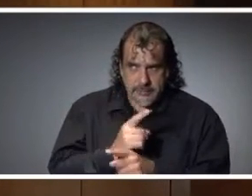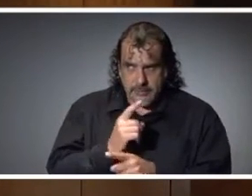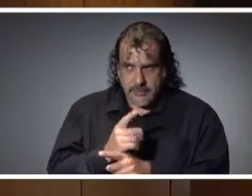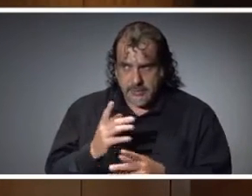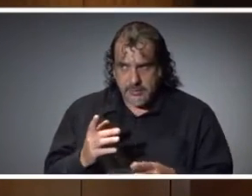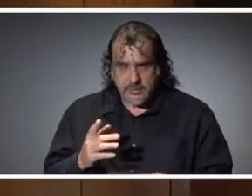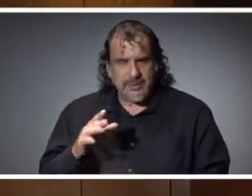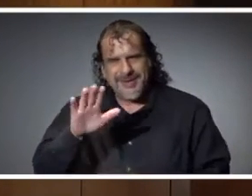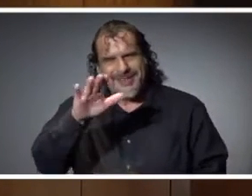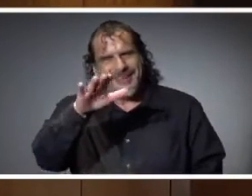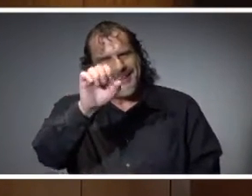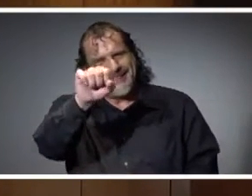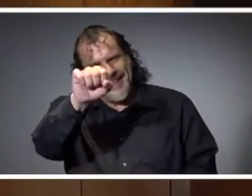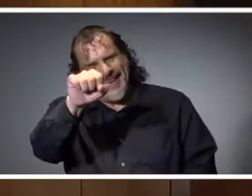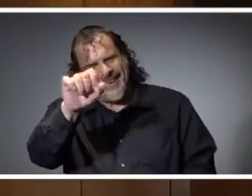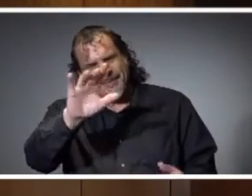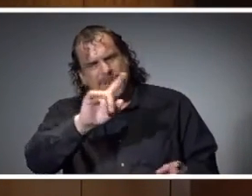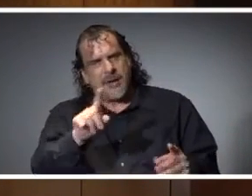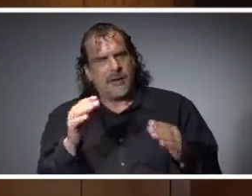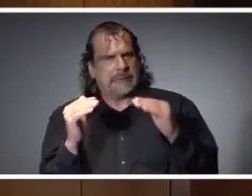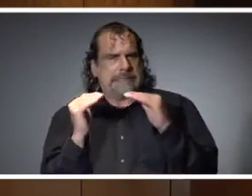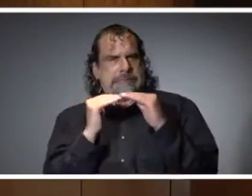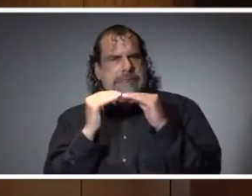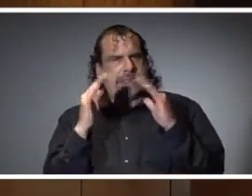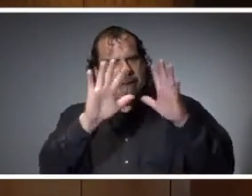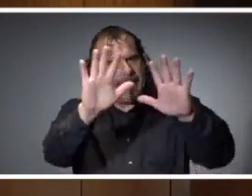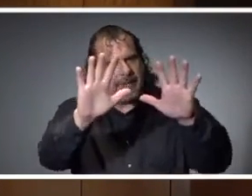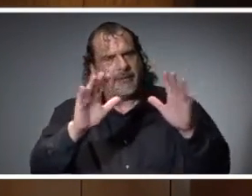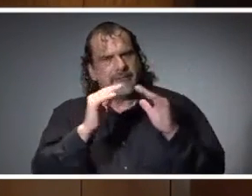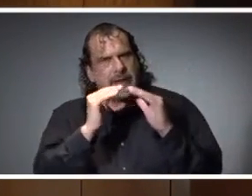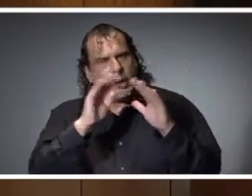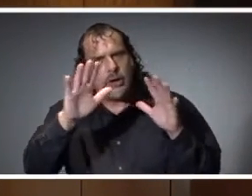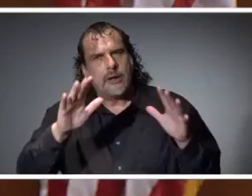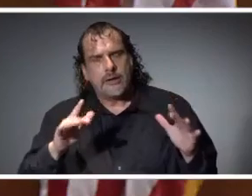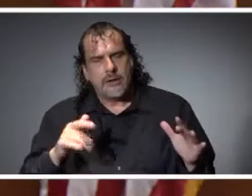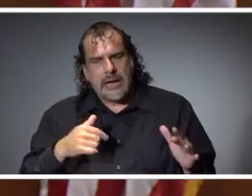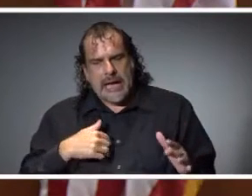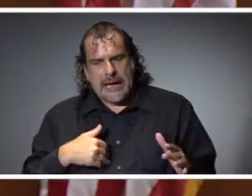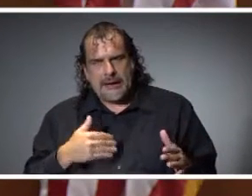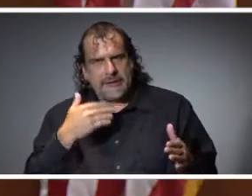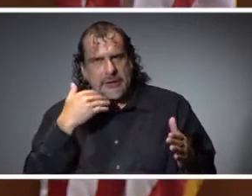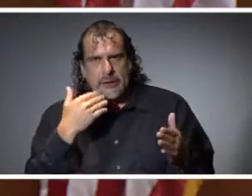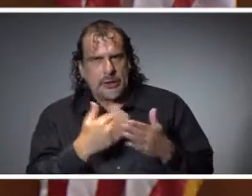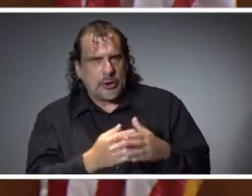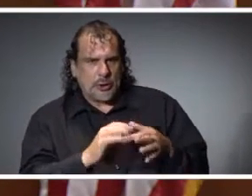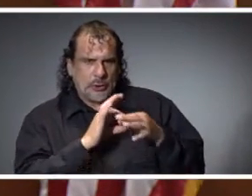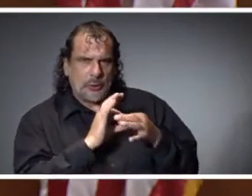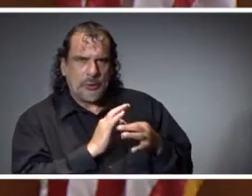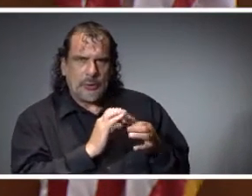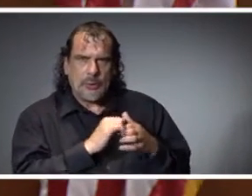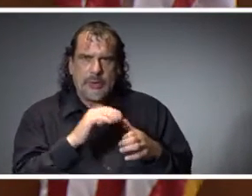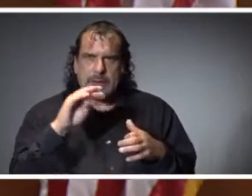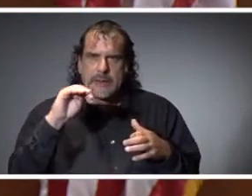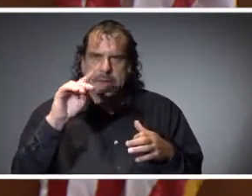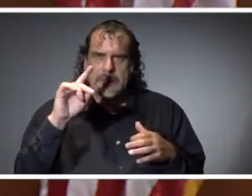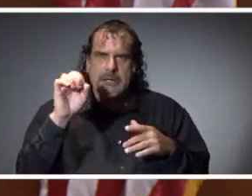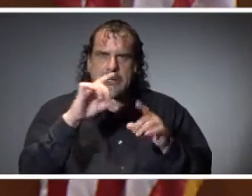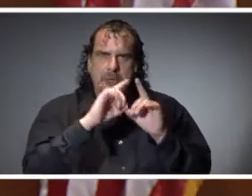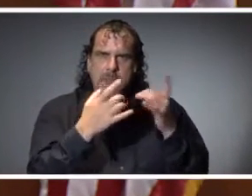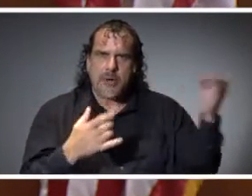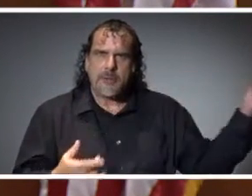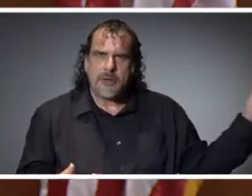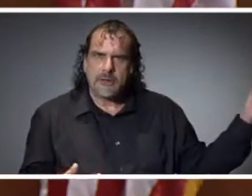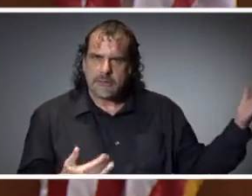I think that's right but to be fair I have a very good strong working relationship with the department of education and